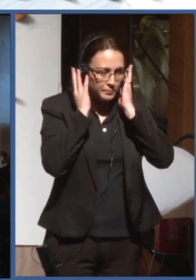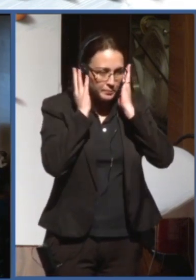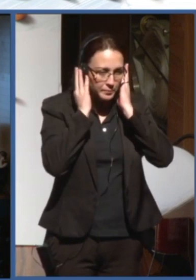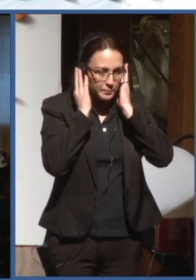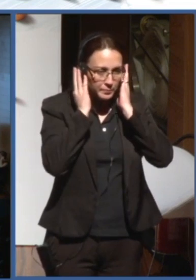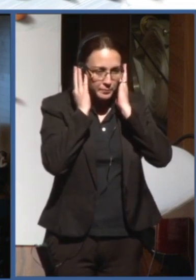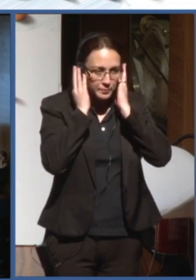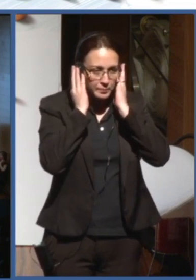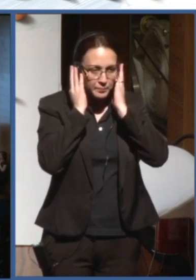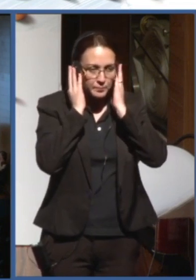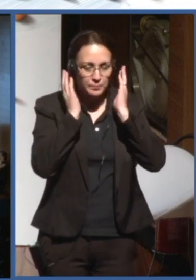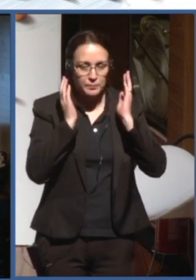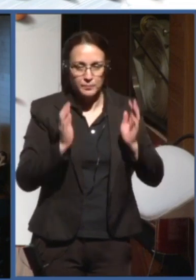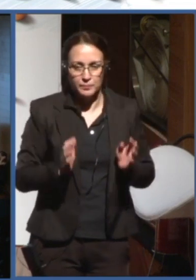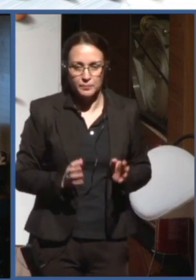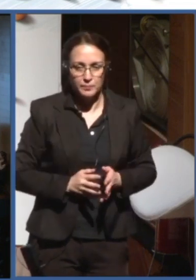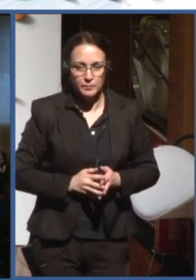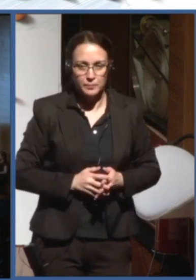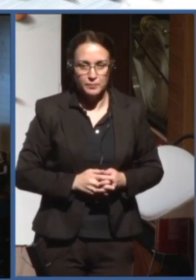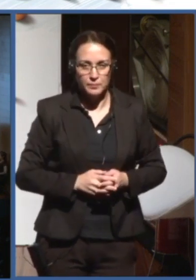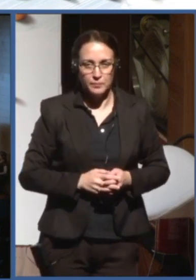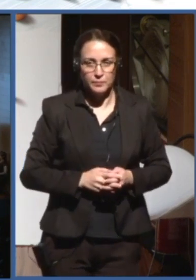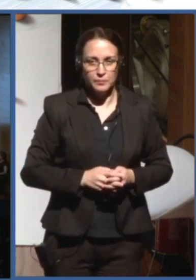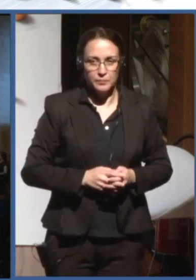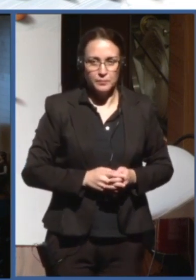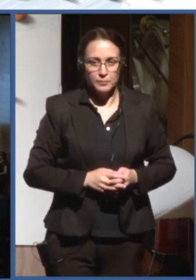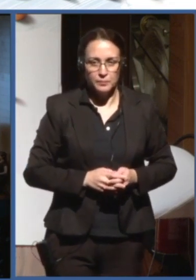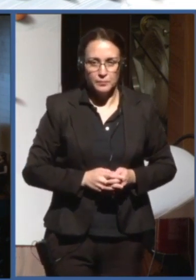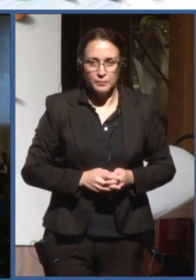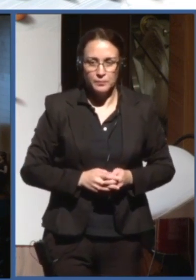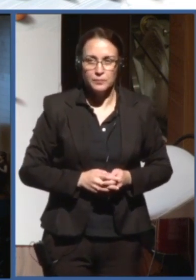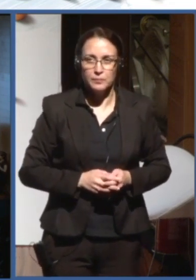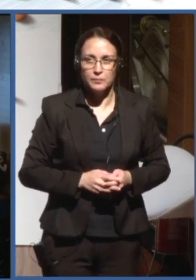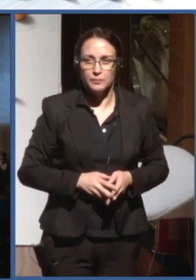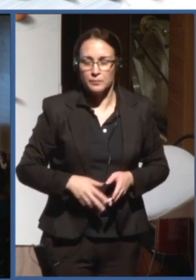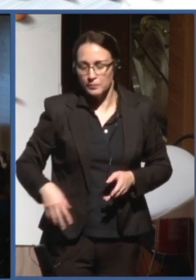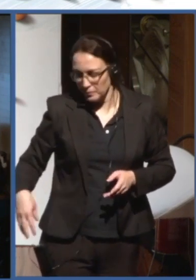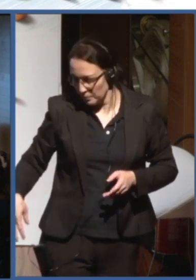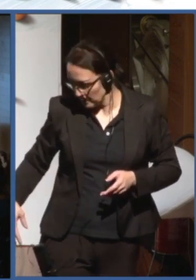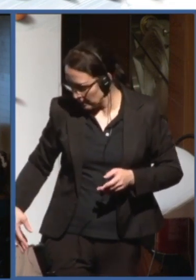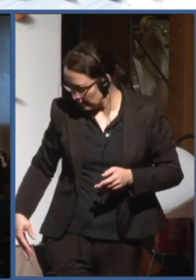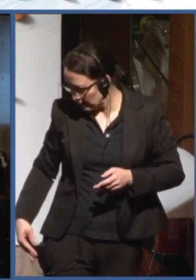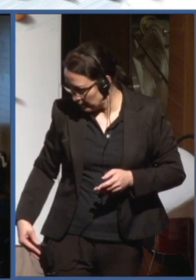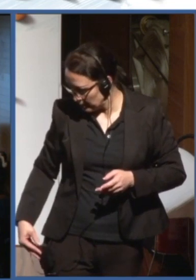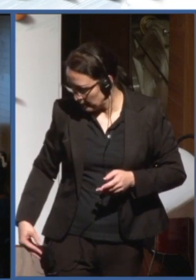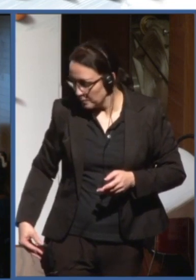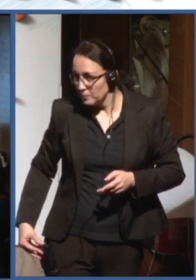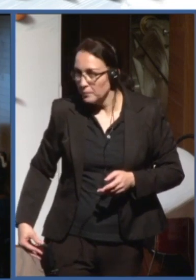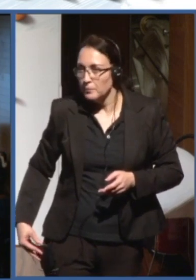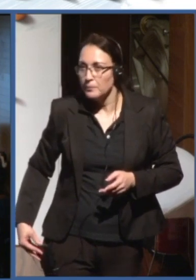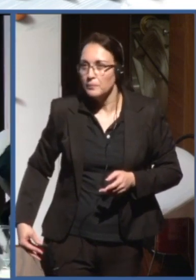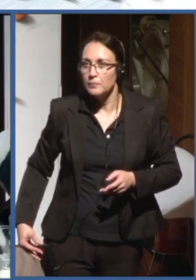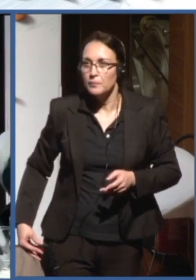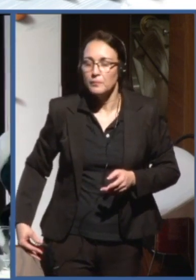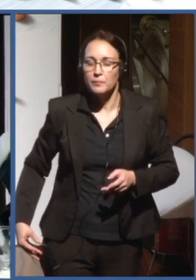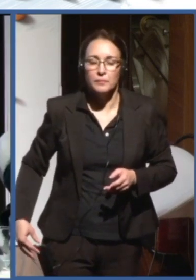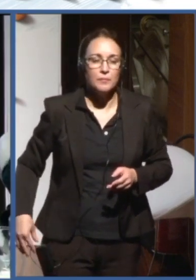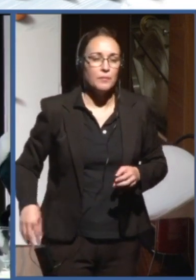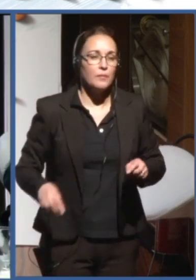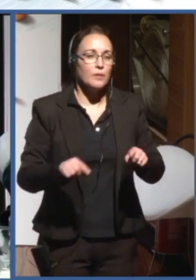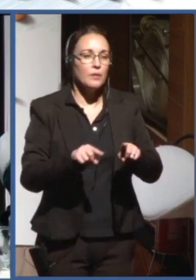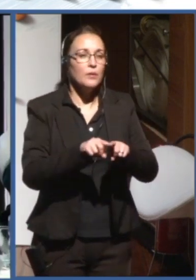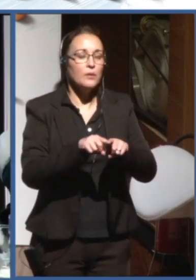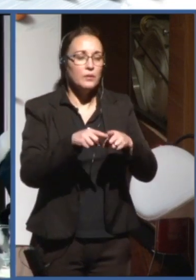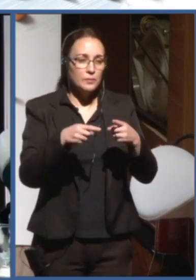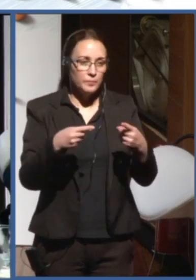So, in fact, I'll make a side comment based on all that I've heard. You know, before I joined the ITU, I've